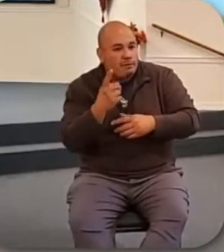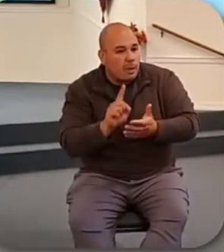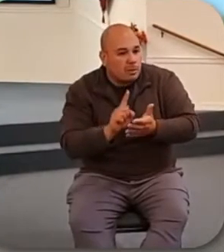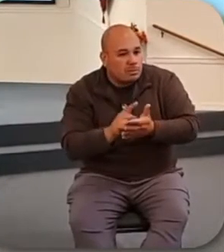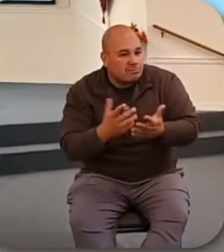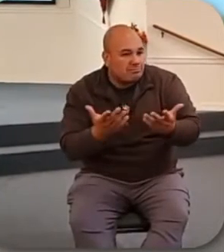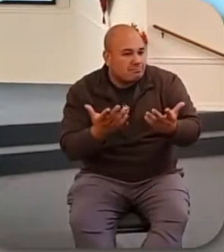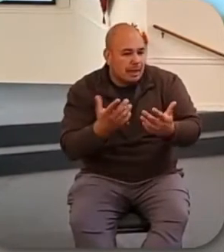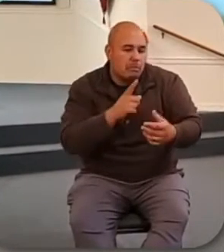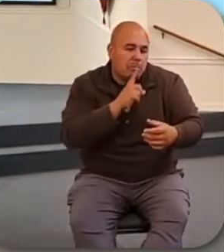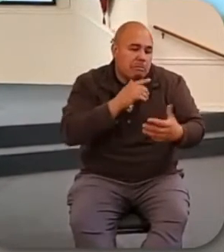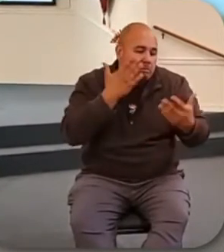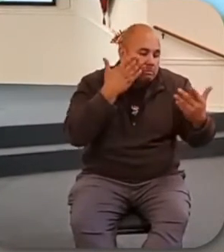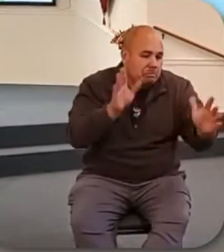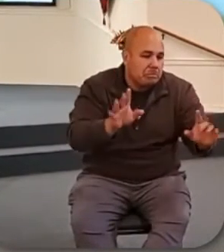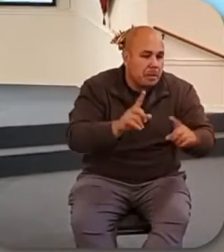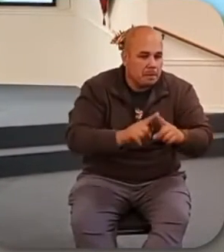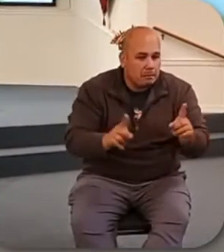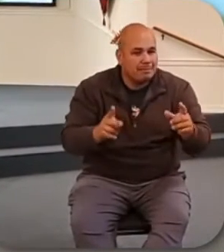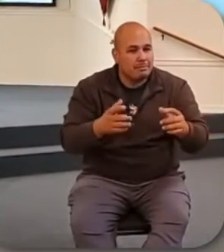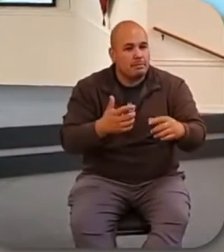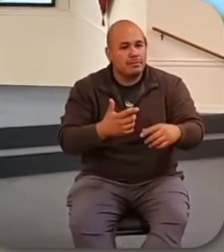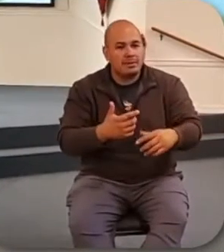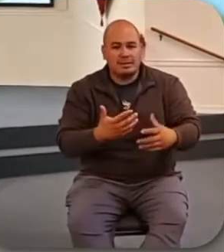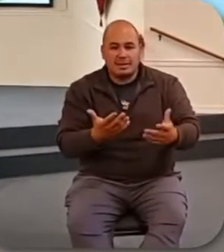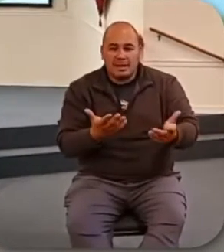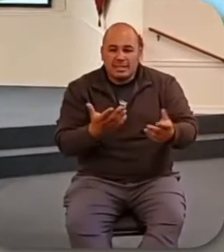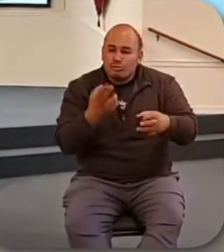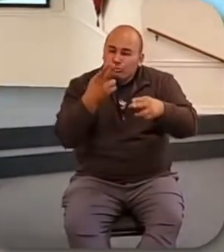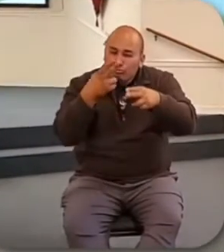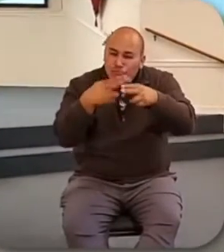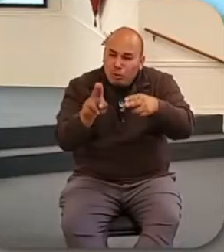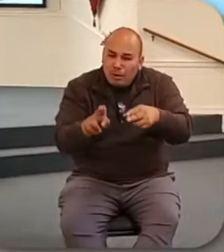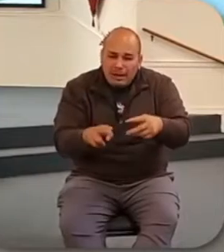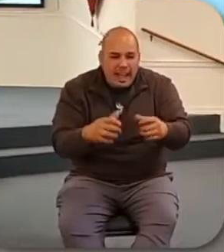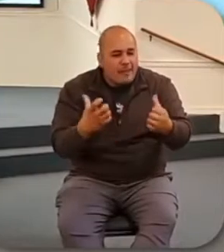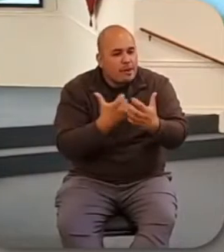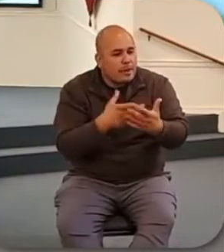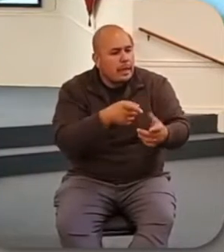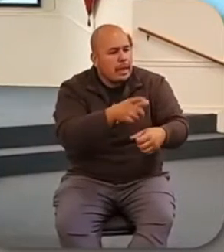Everything he had gained for himself was lost.